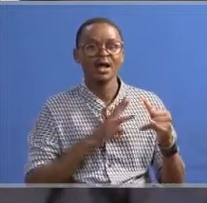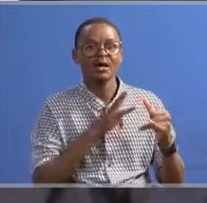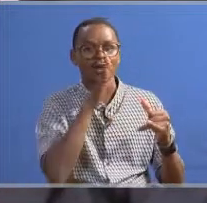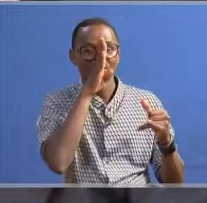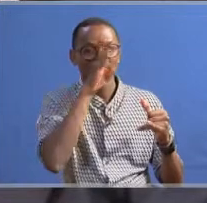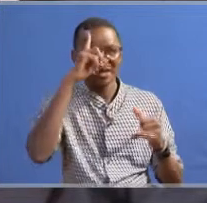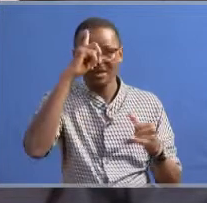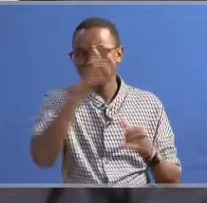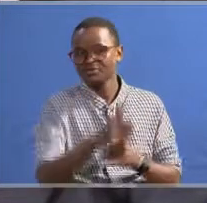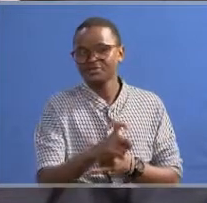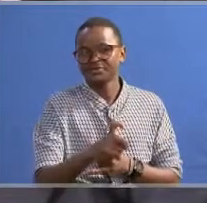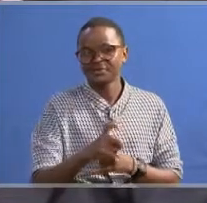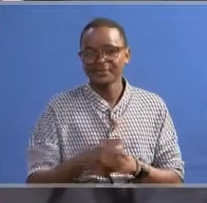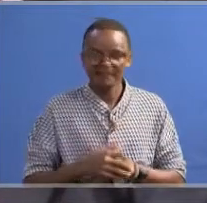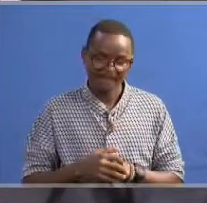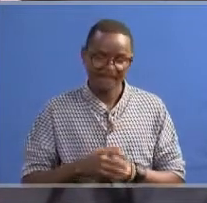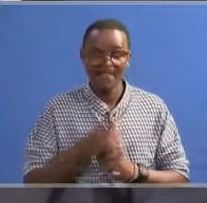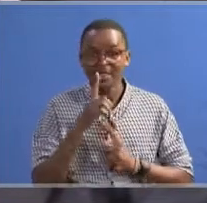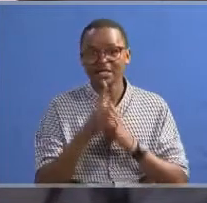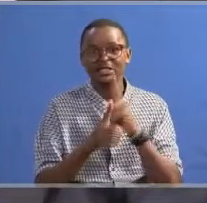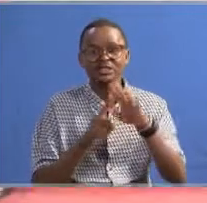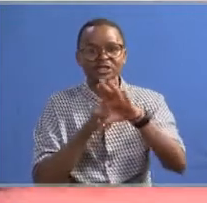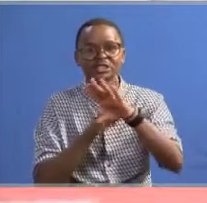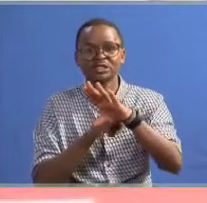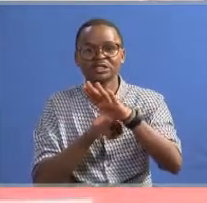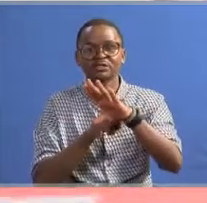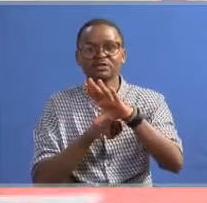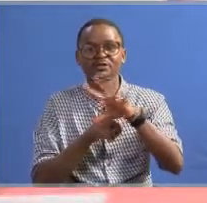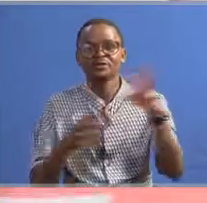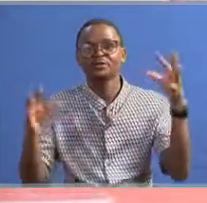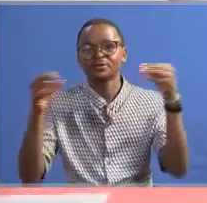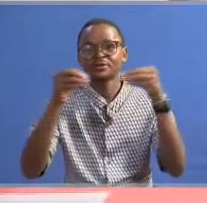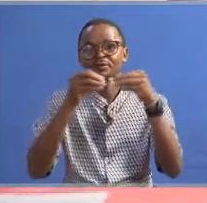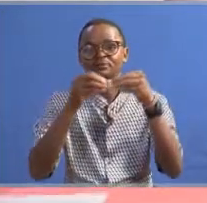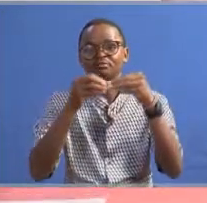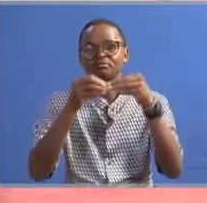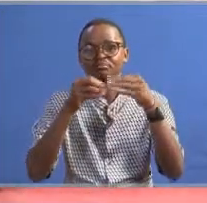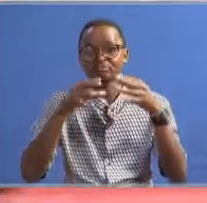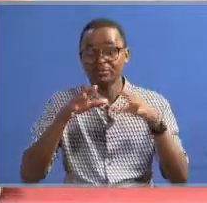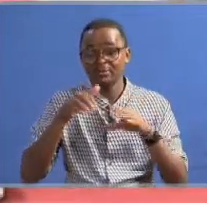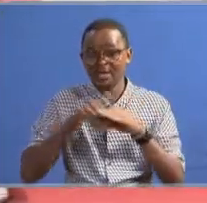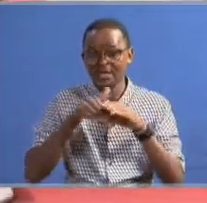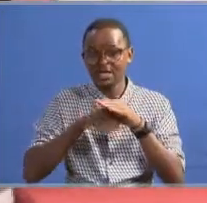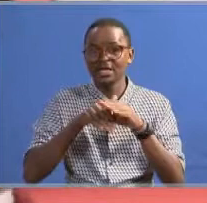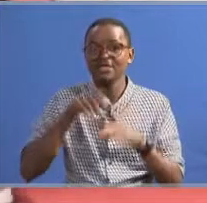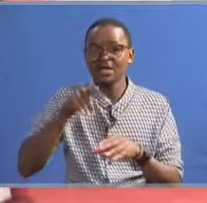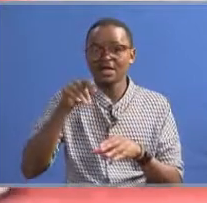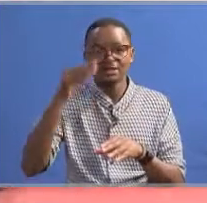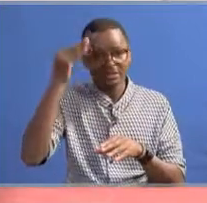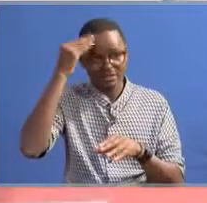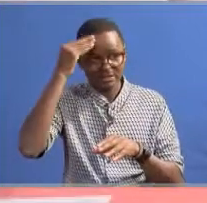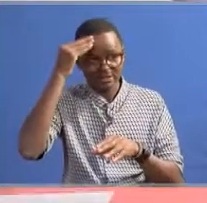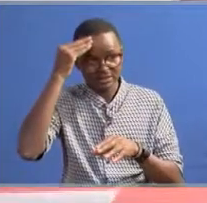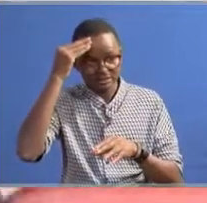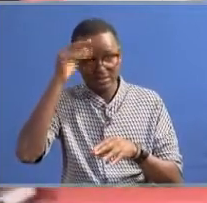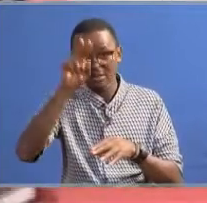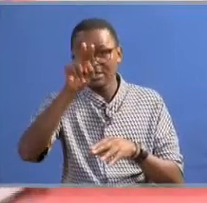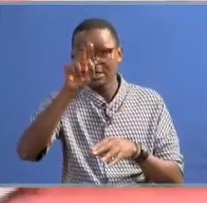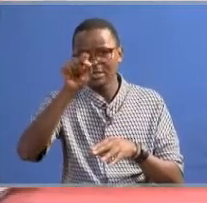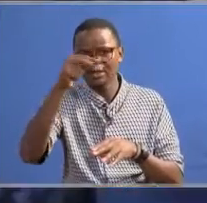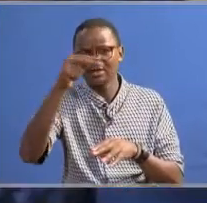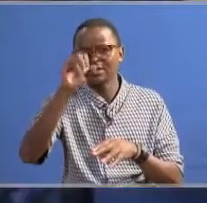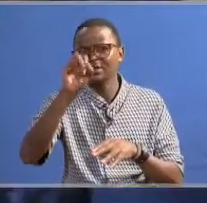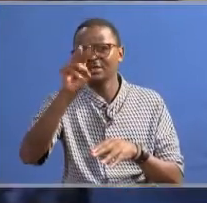be rejected. Speaking during a consultative forum for stakeholders in the education sector, at the Nghidhu Boys'